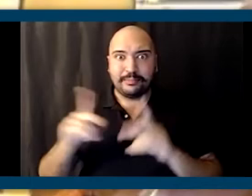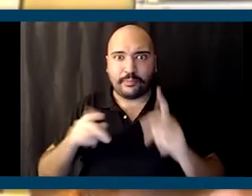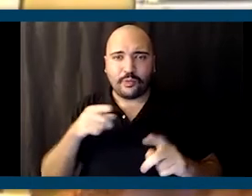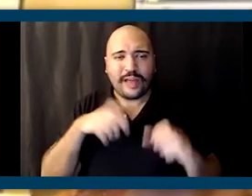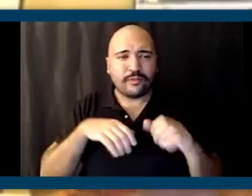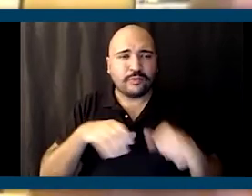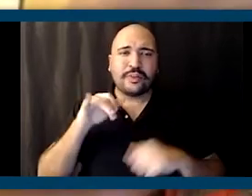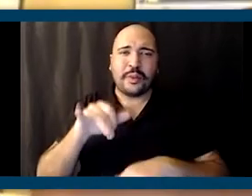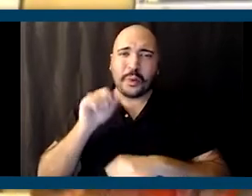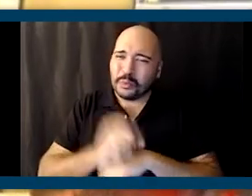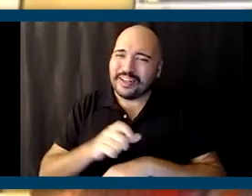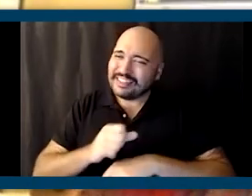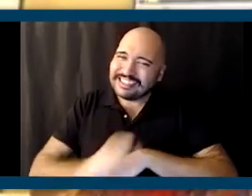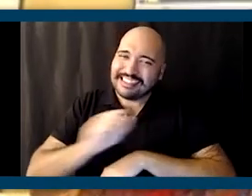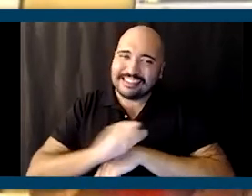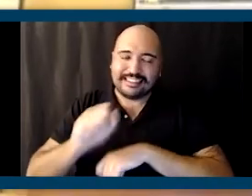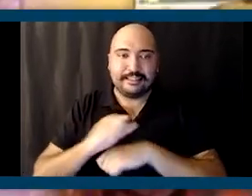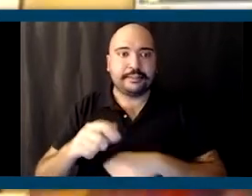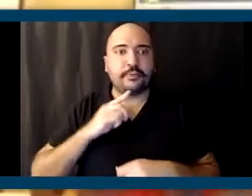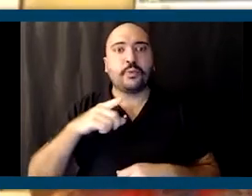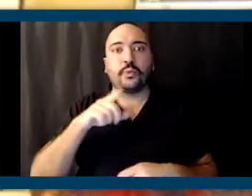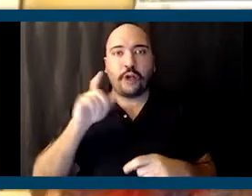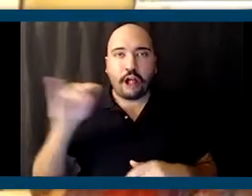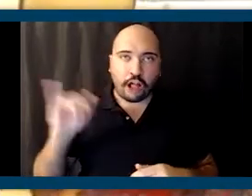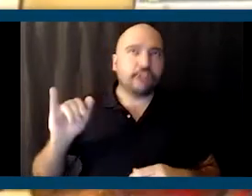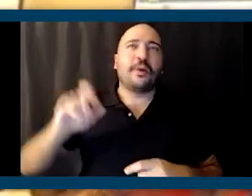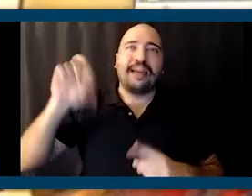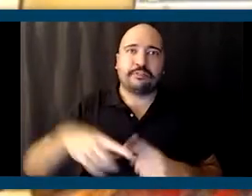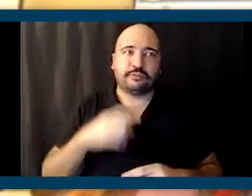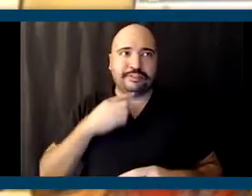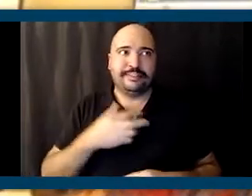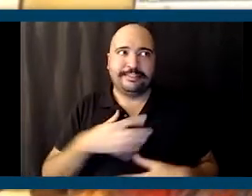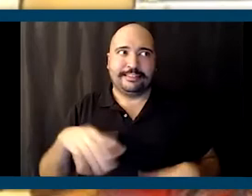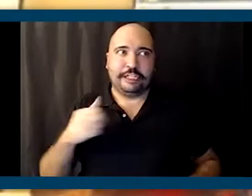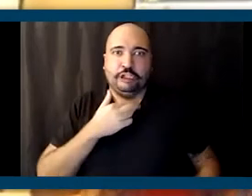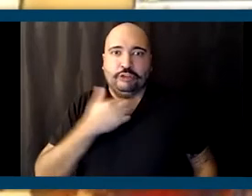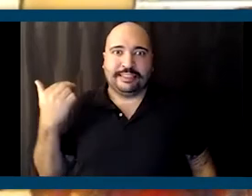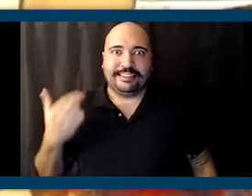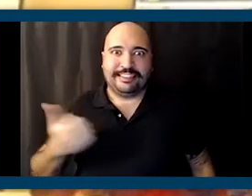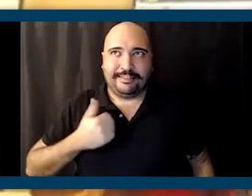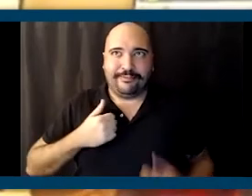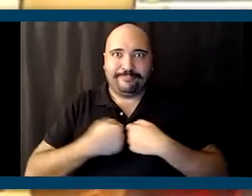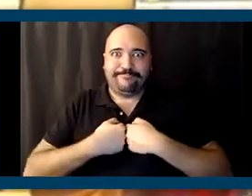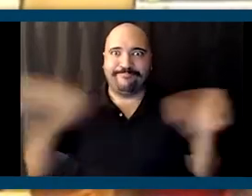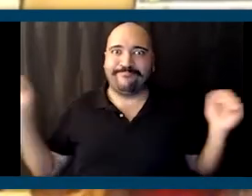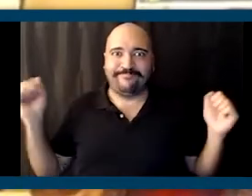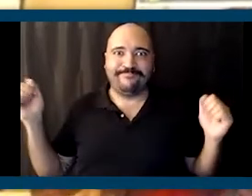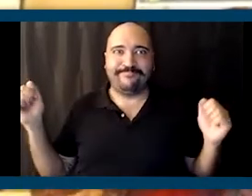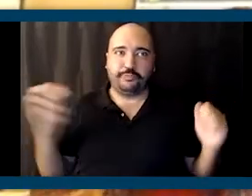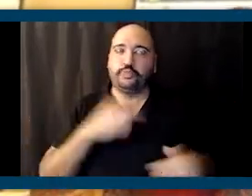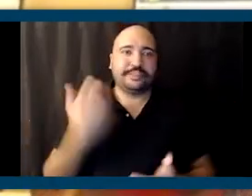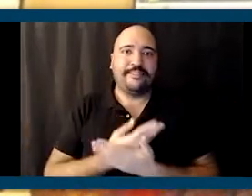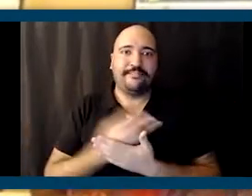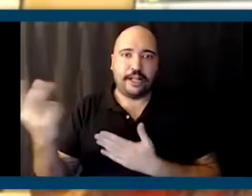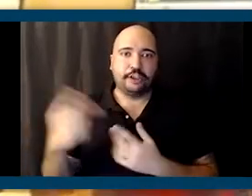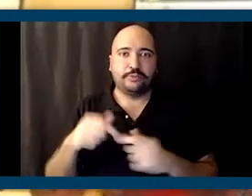It's not impossible. But you also have to risk yourself out there to, you know, you have to risk failure in order to deal with success.